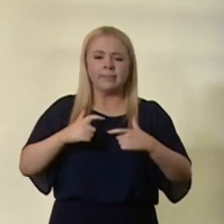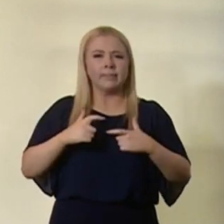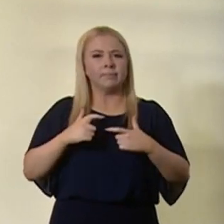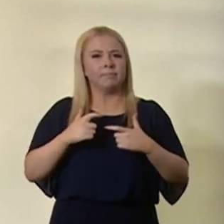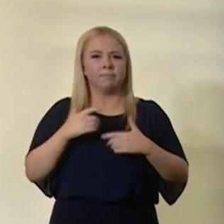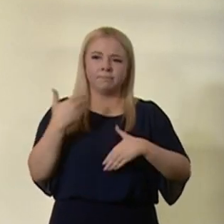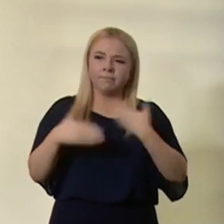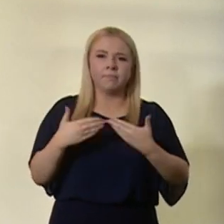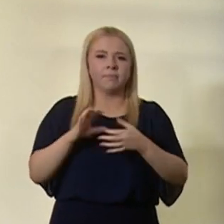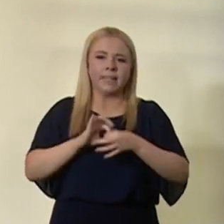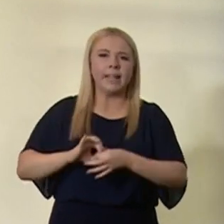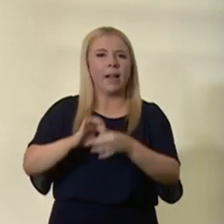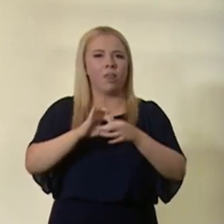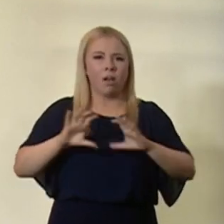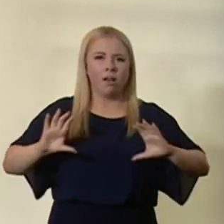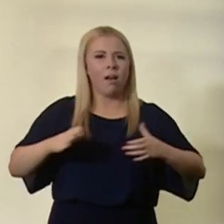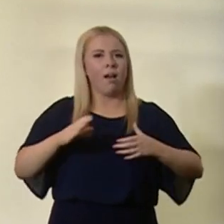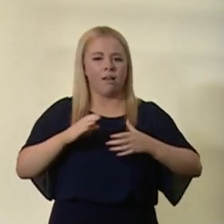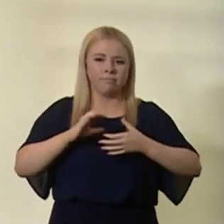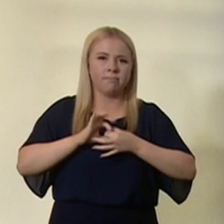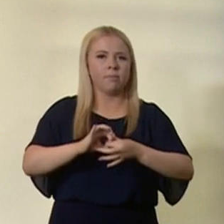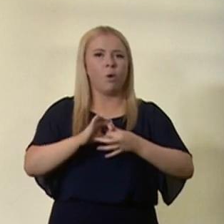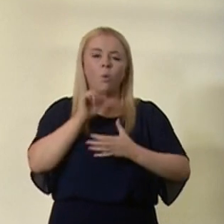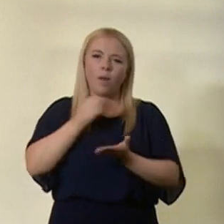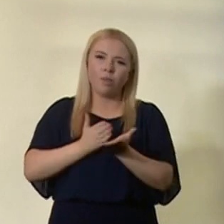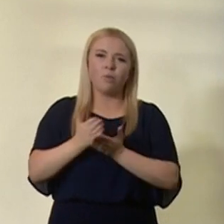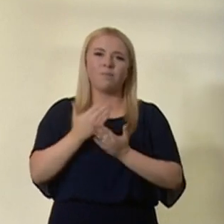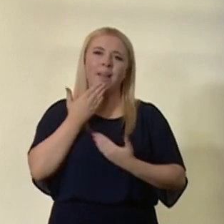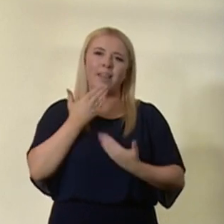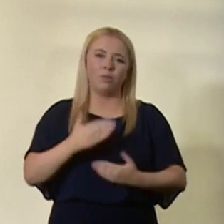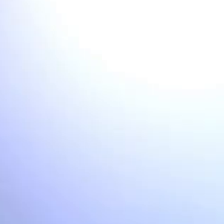together, we will get through it. Thank you.